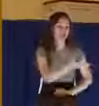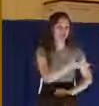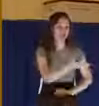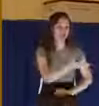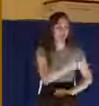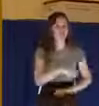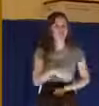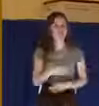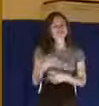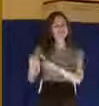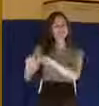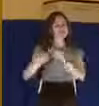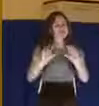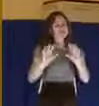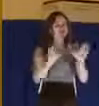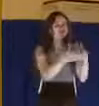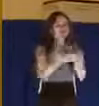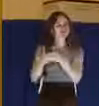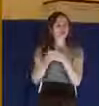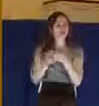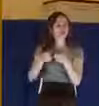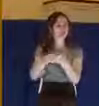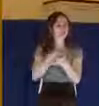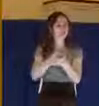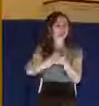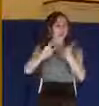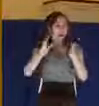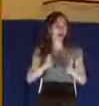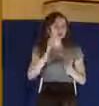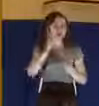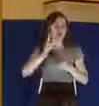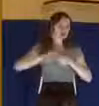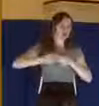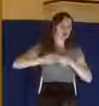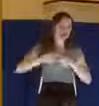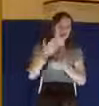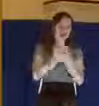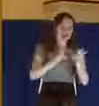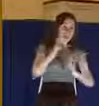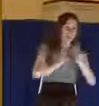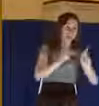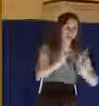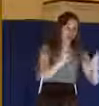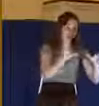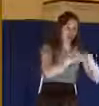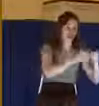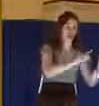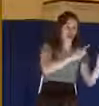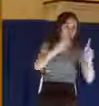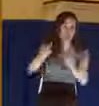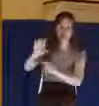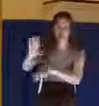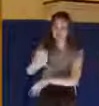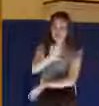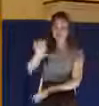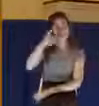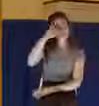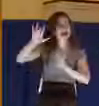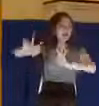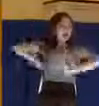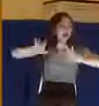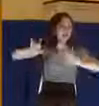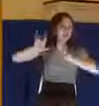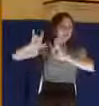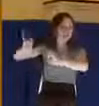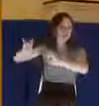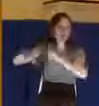frankly other gospel writers mention. Some were there at the cross out of compassion. Others were there